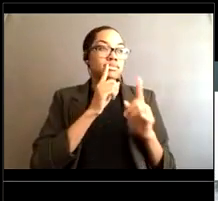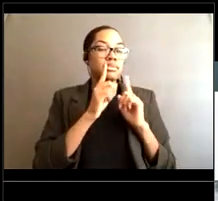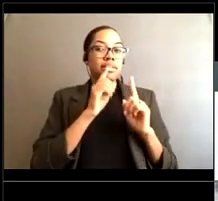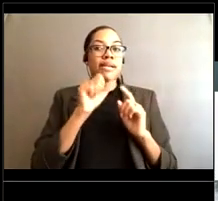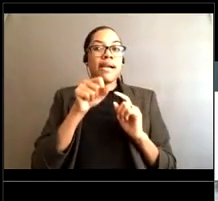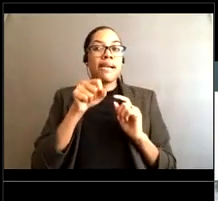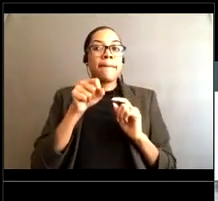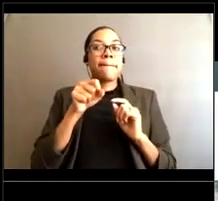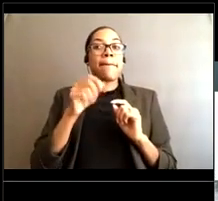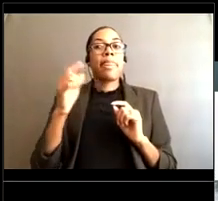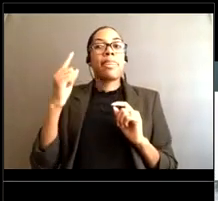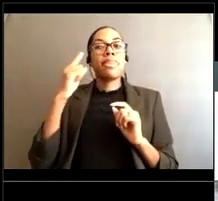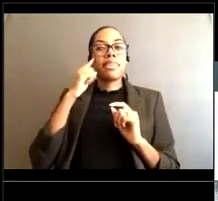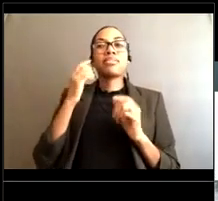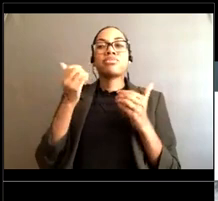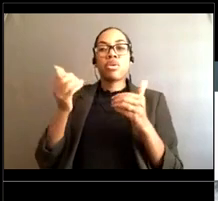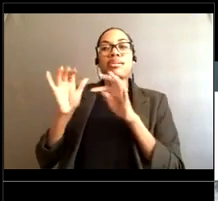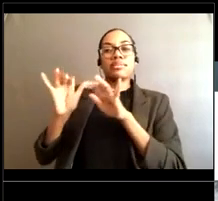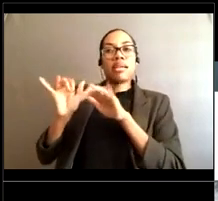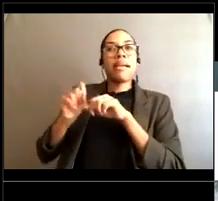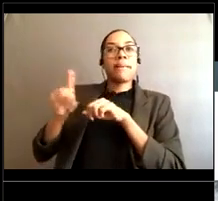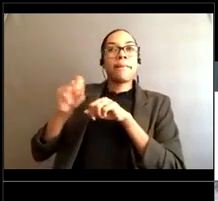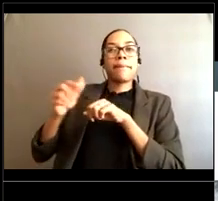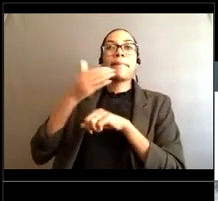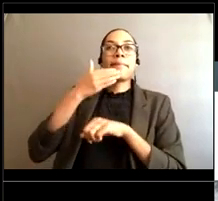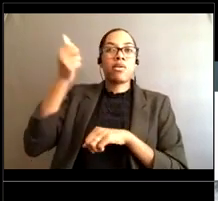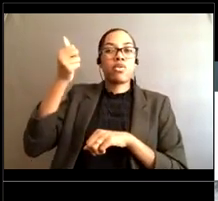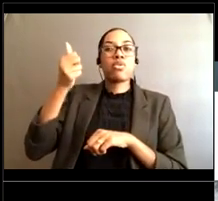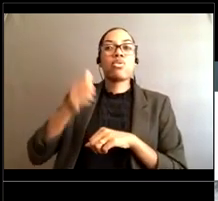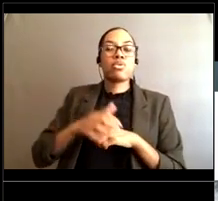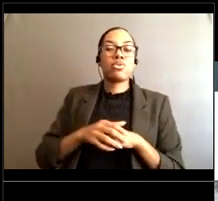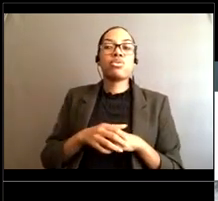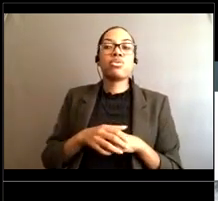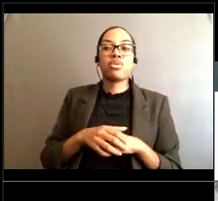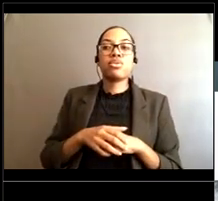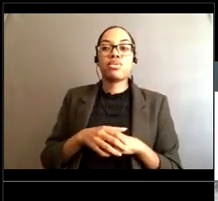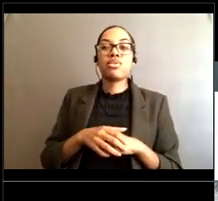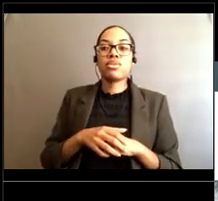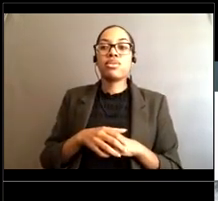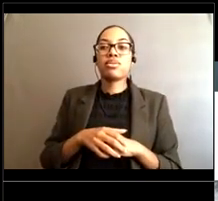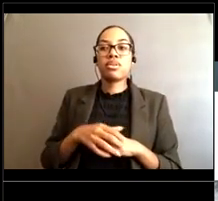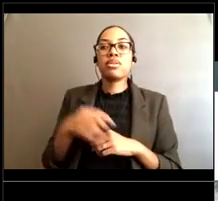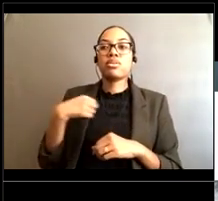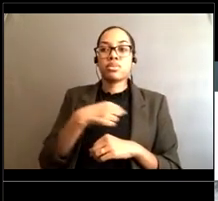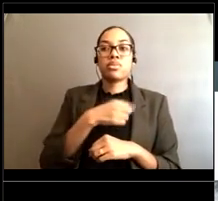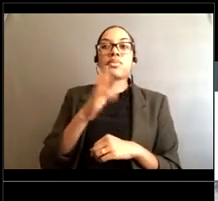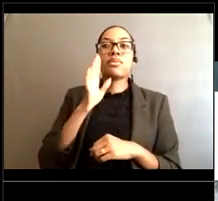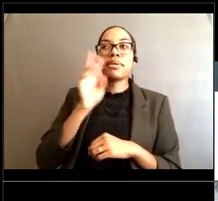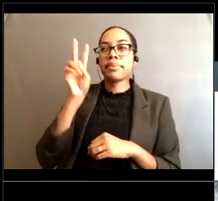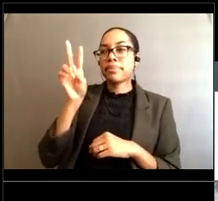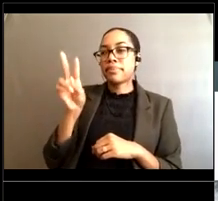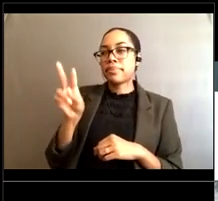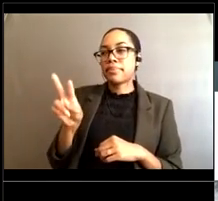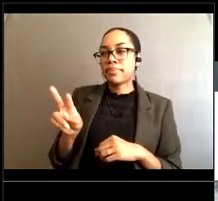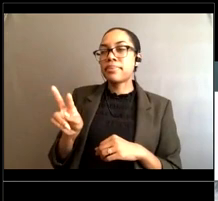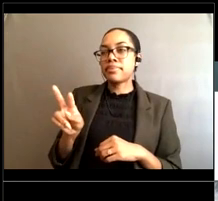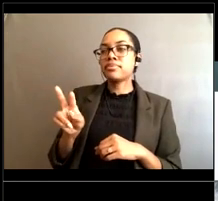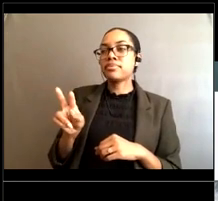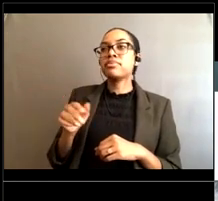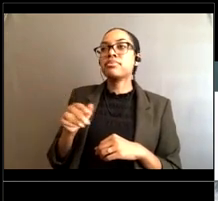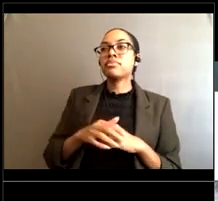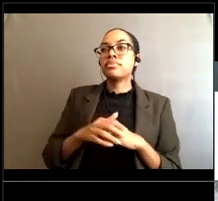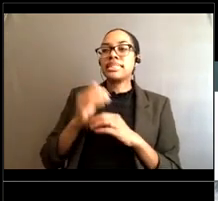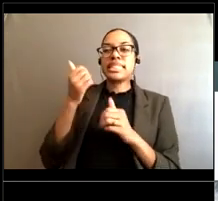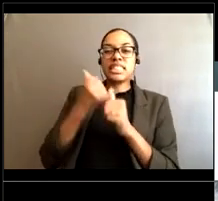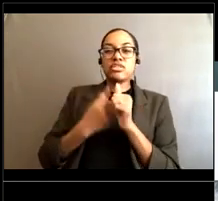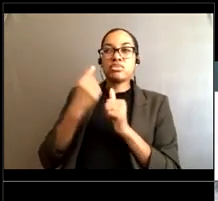speaking. I think if people can just enter them in the chat box um We'll go ahead and i'll i'll go